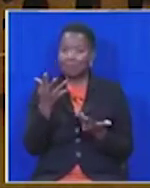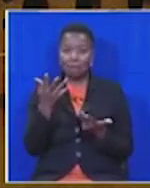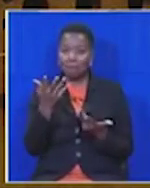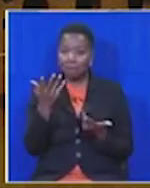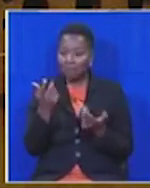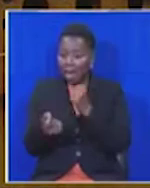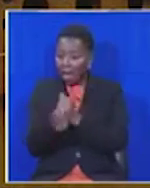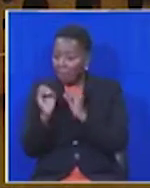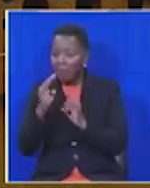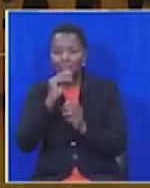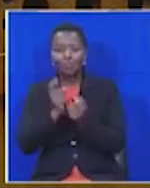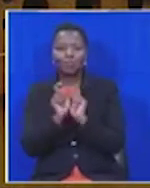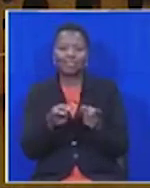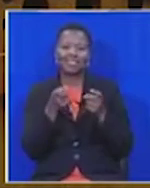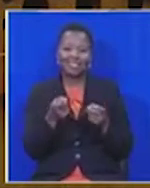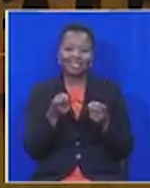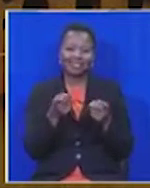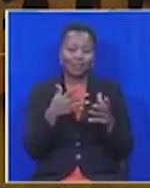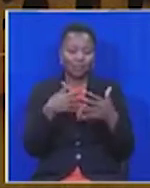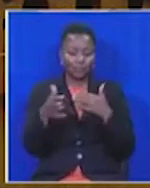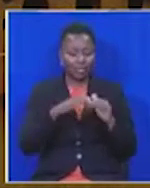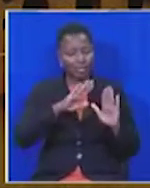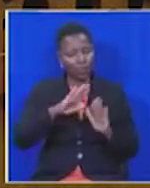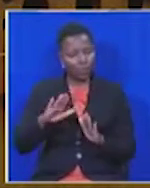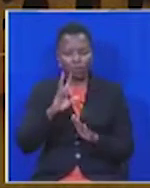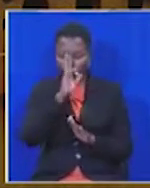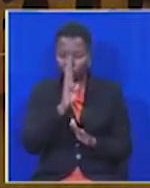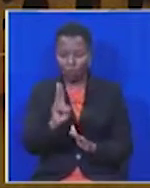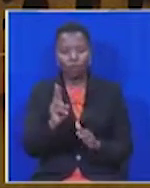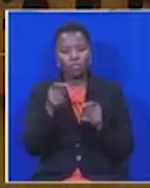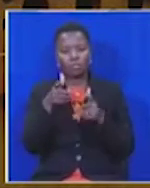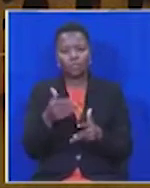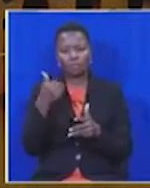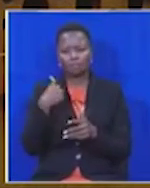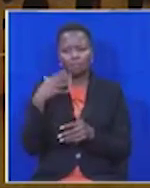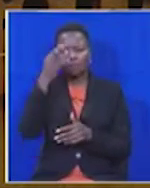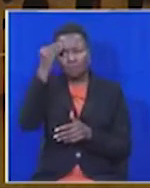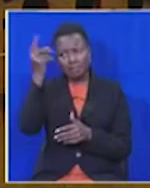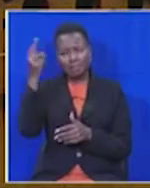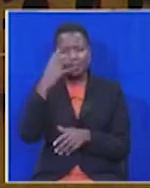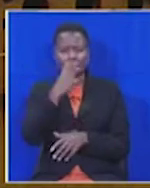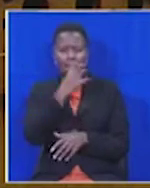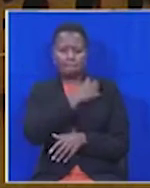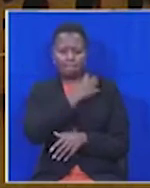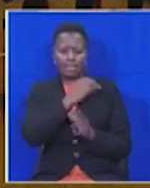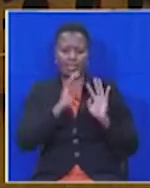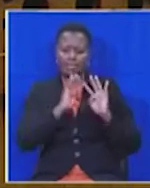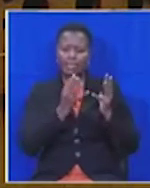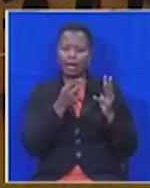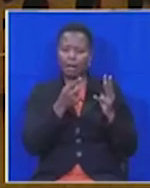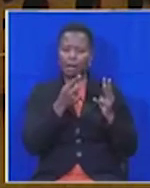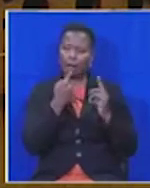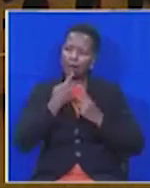rules. Now, having said that, Honourable Speaker, I noted that Cabinet issued a statement saying that they were very concerned,